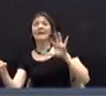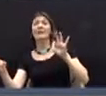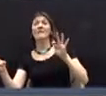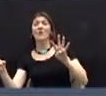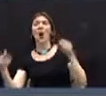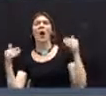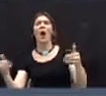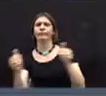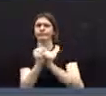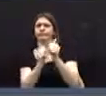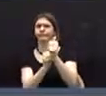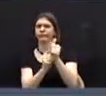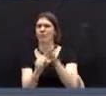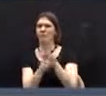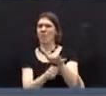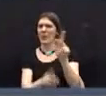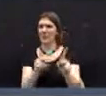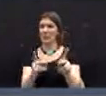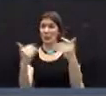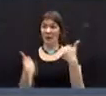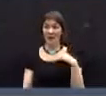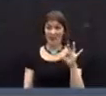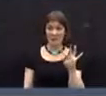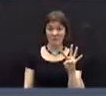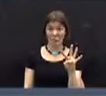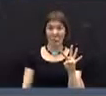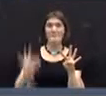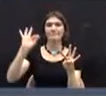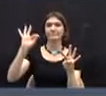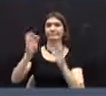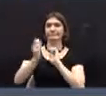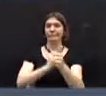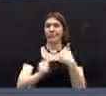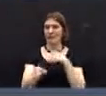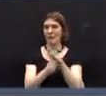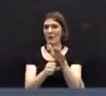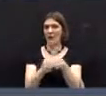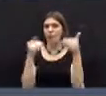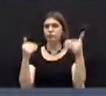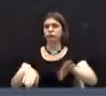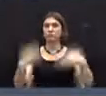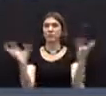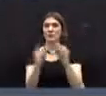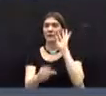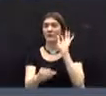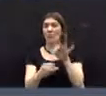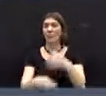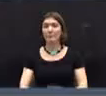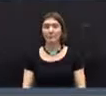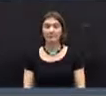And there is 94 currently present, so we do have a quorum to proceed.